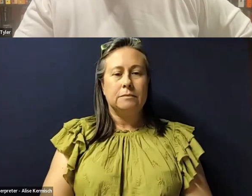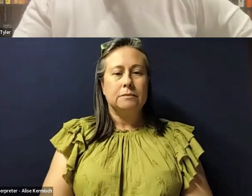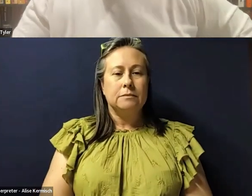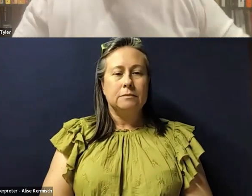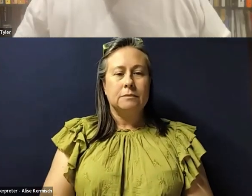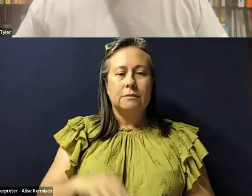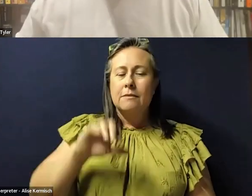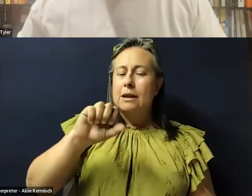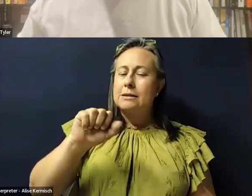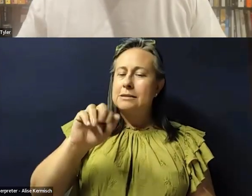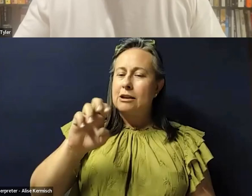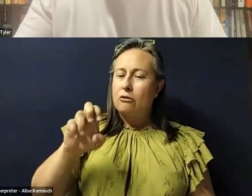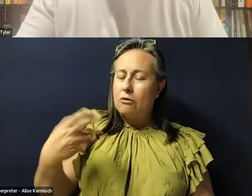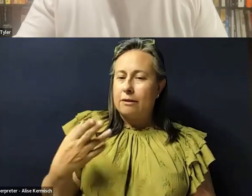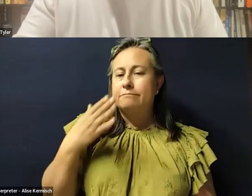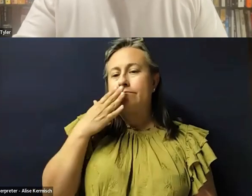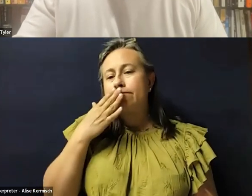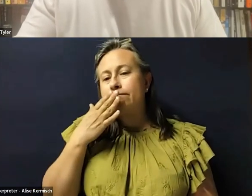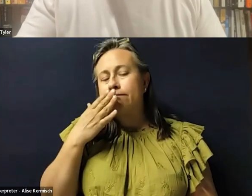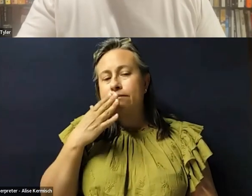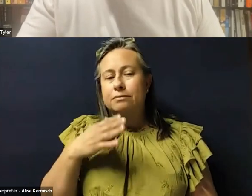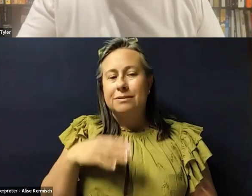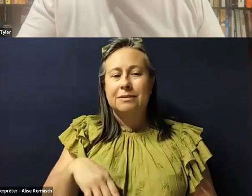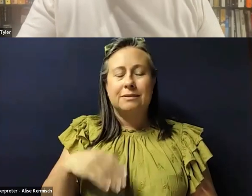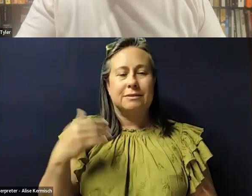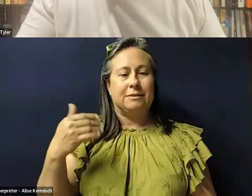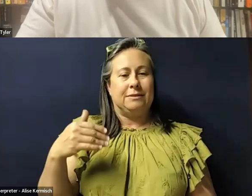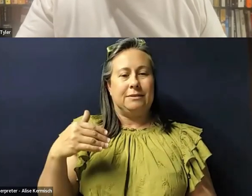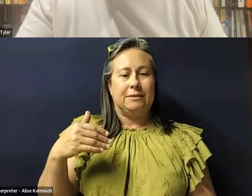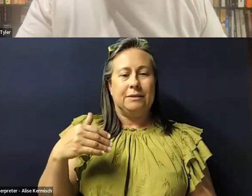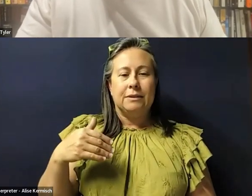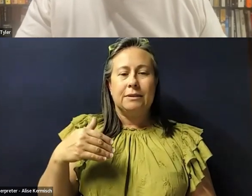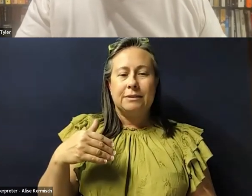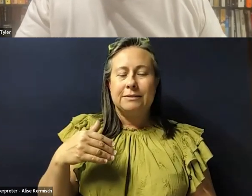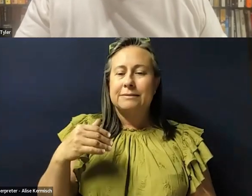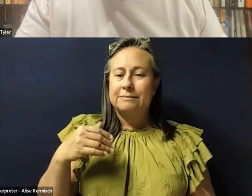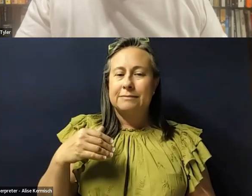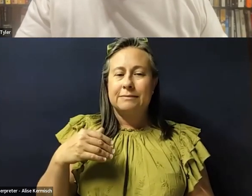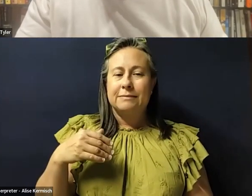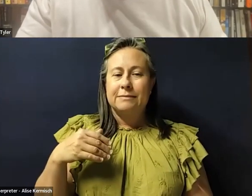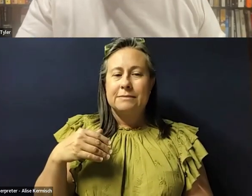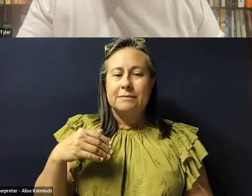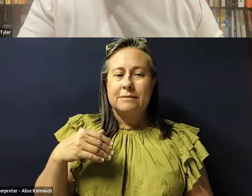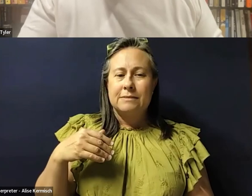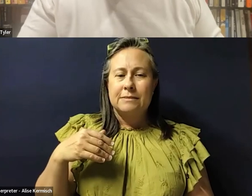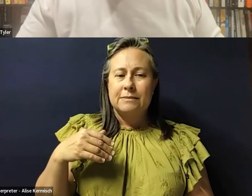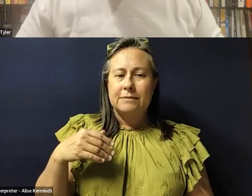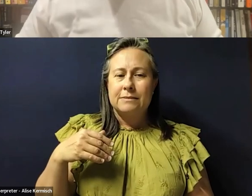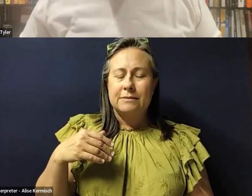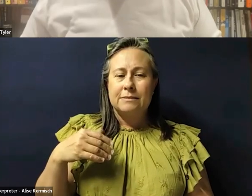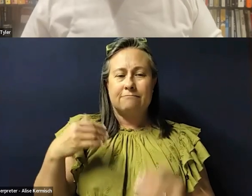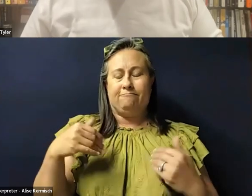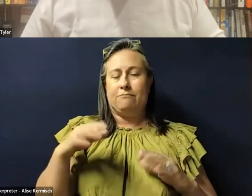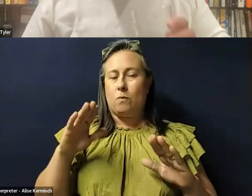Thank you. And we'll be sure to send you Dorothy Roberts' talk afterwards if you still want to catch it, but she's wonderful